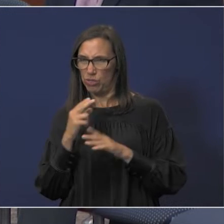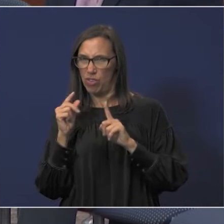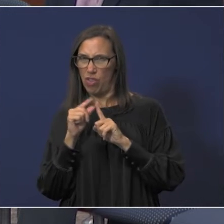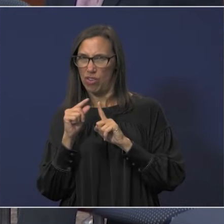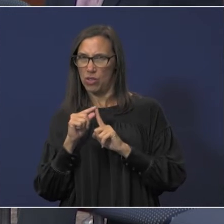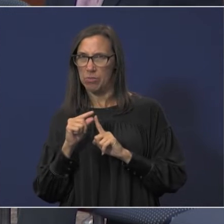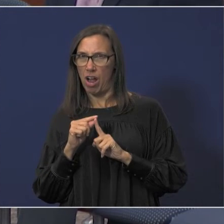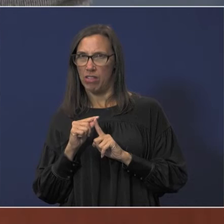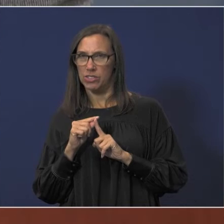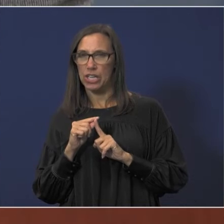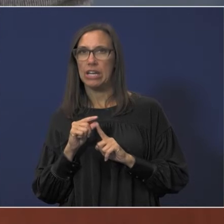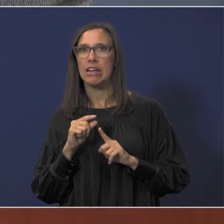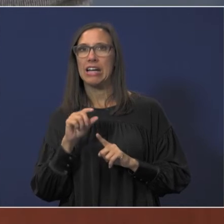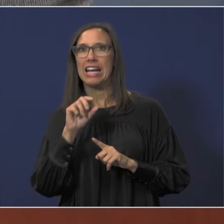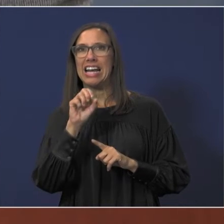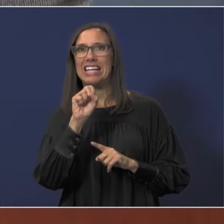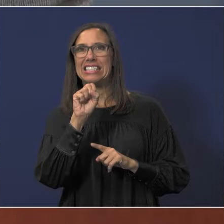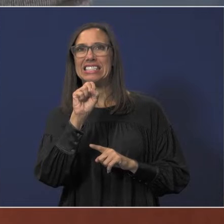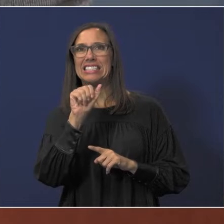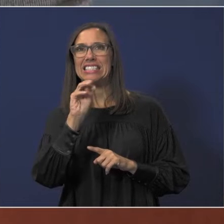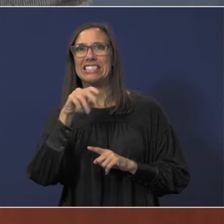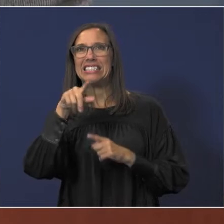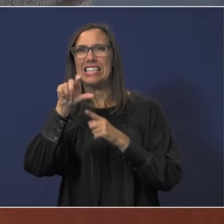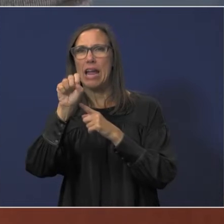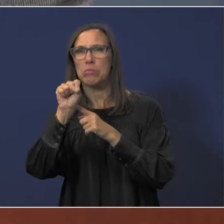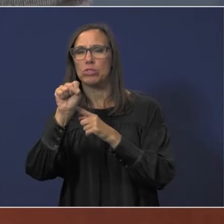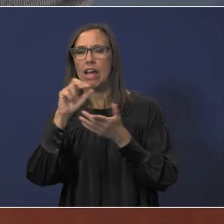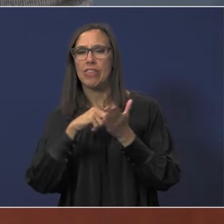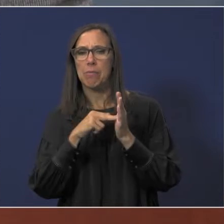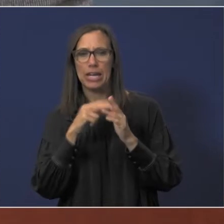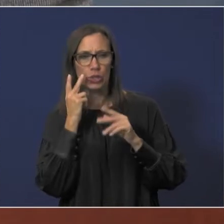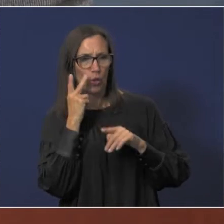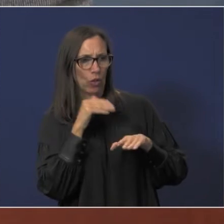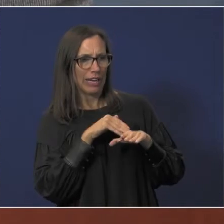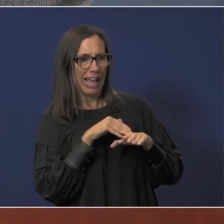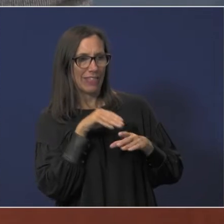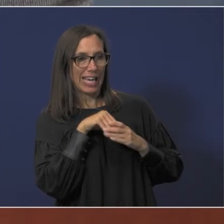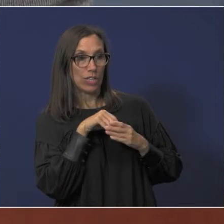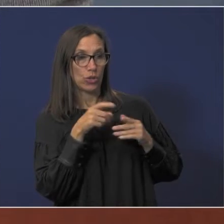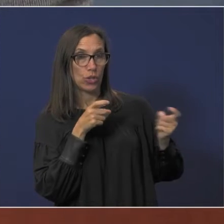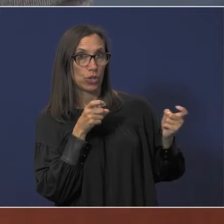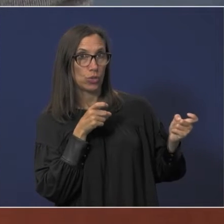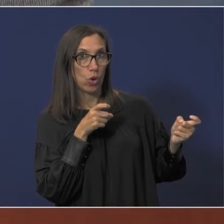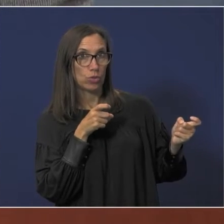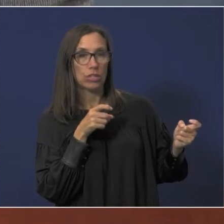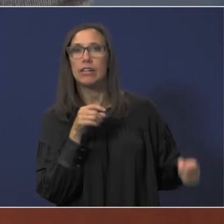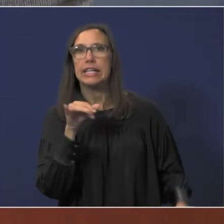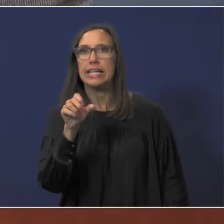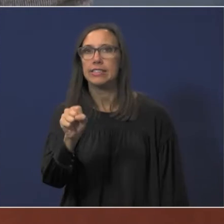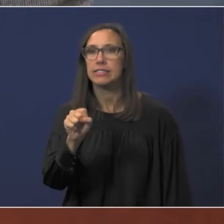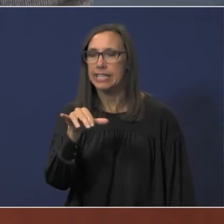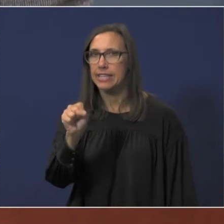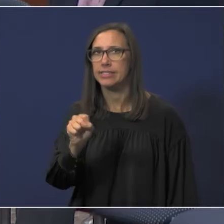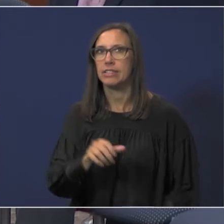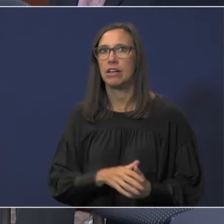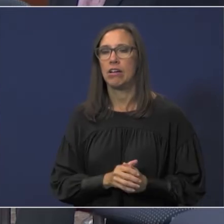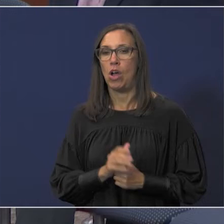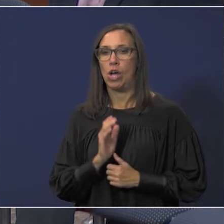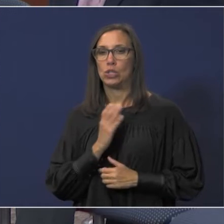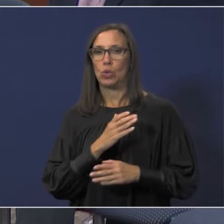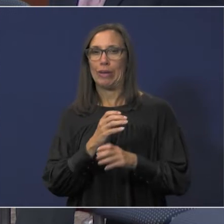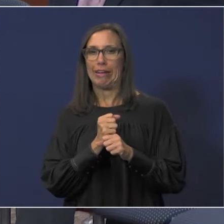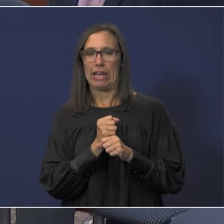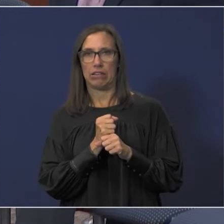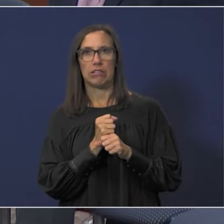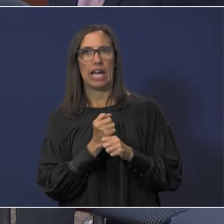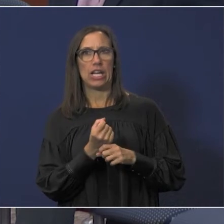uh samples does that mean that you take a look at our internal controls yes sir yes sir so so we obtain an